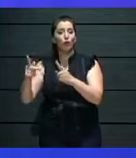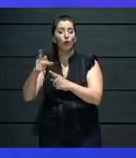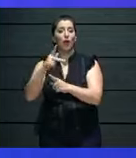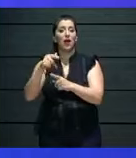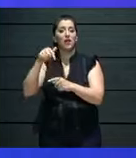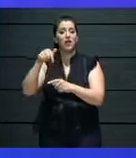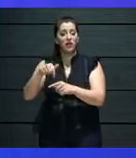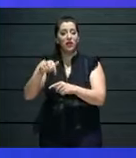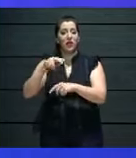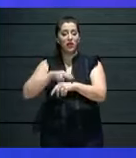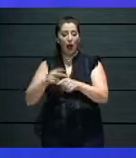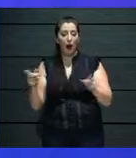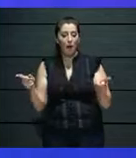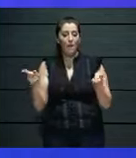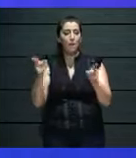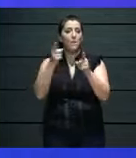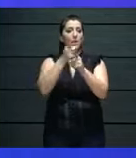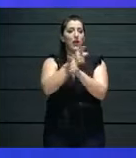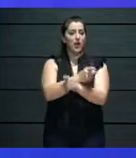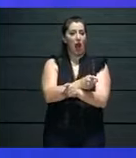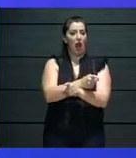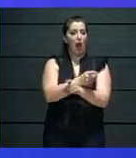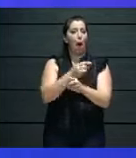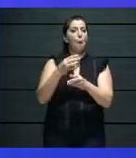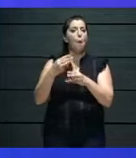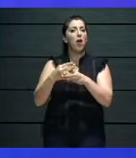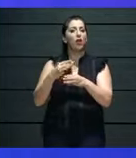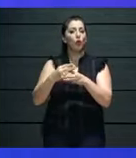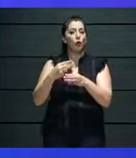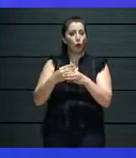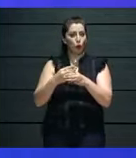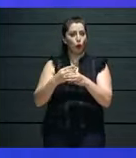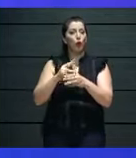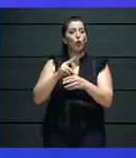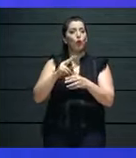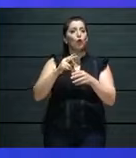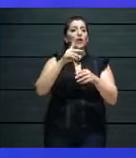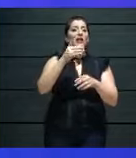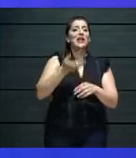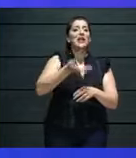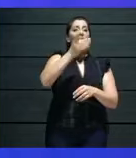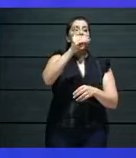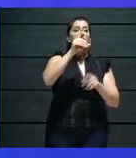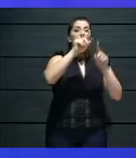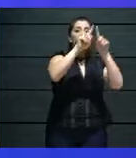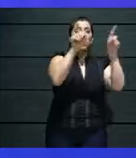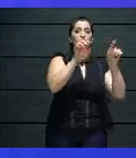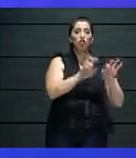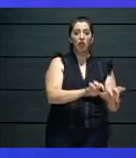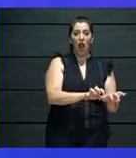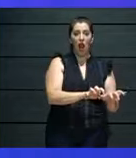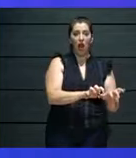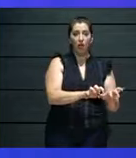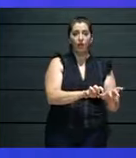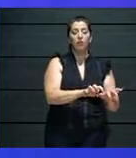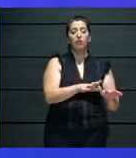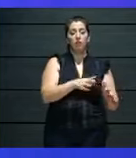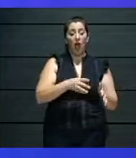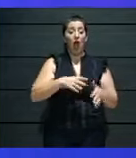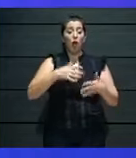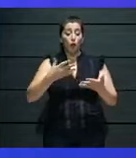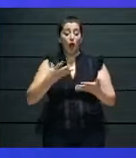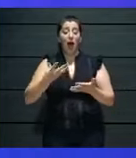voted money for our producers and creatives